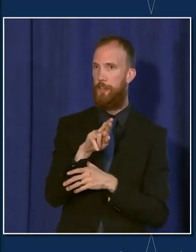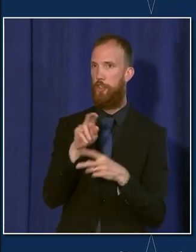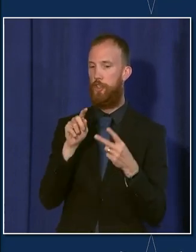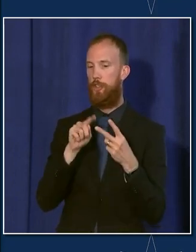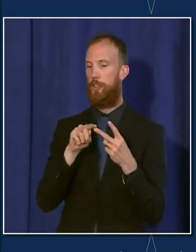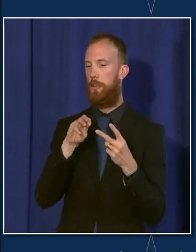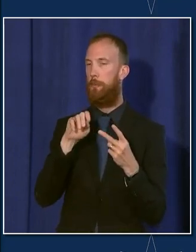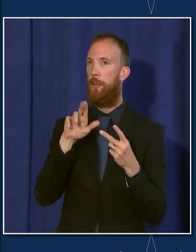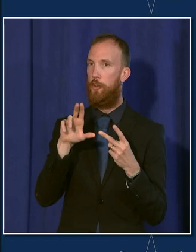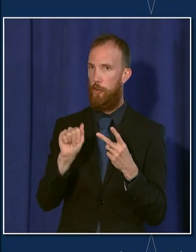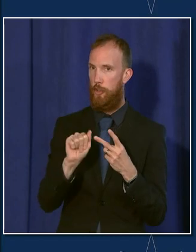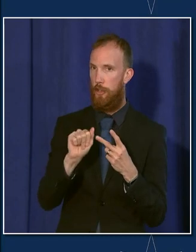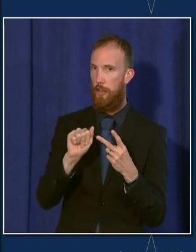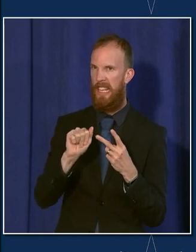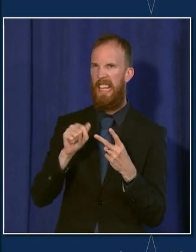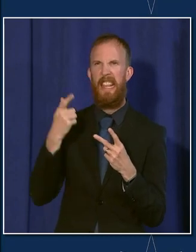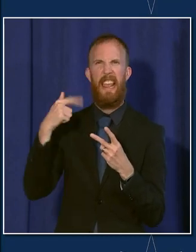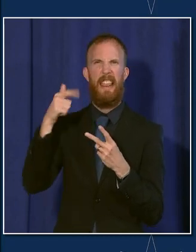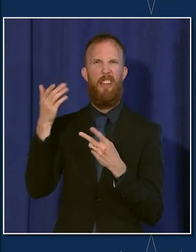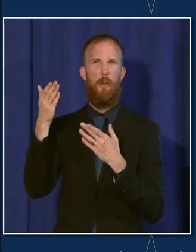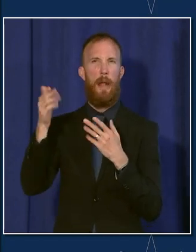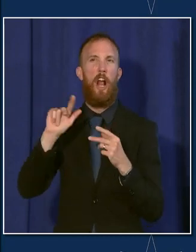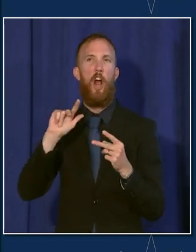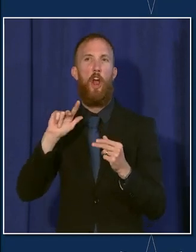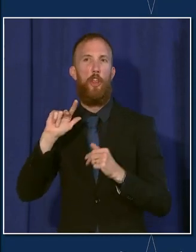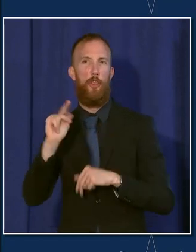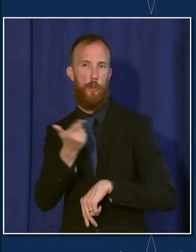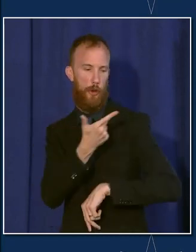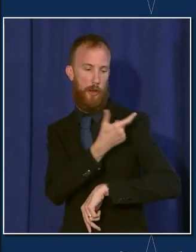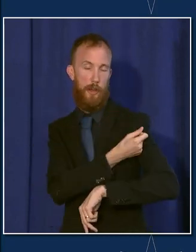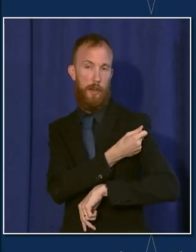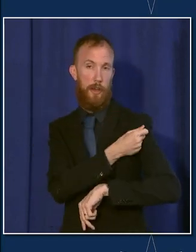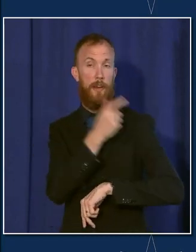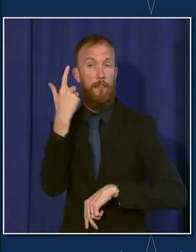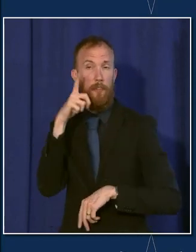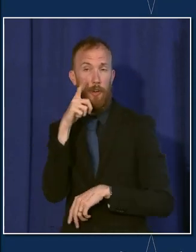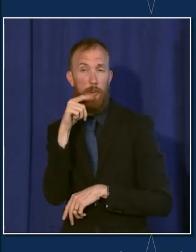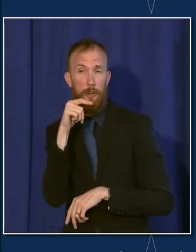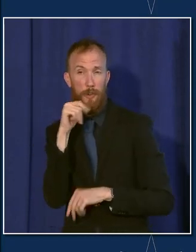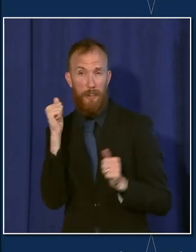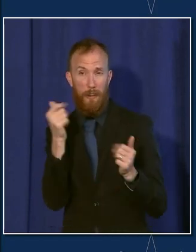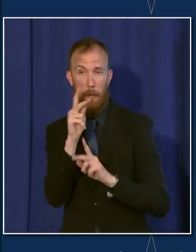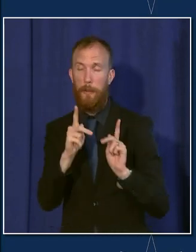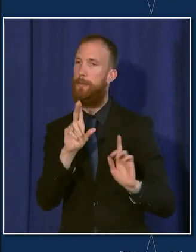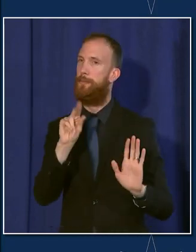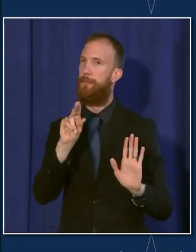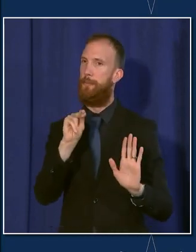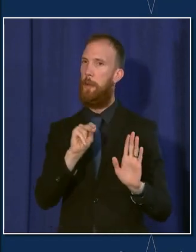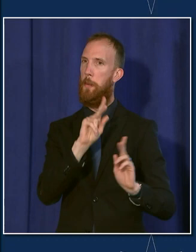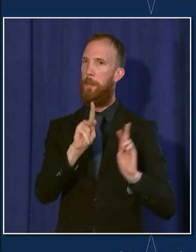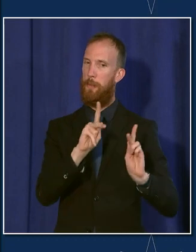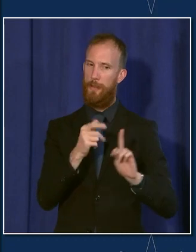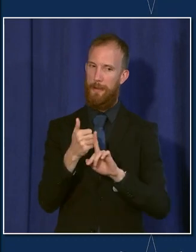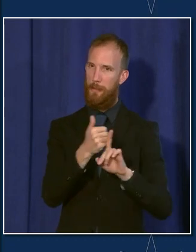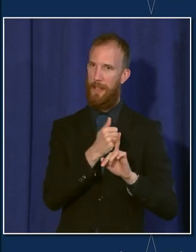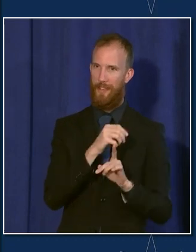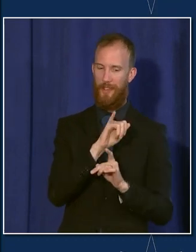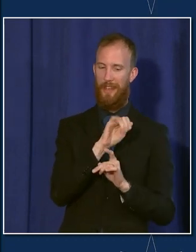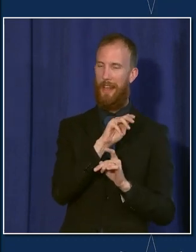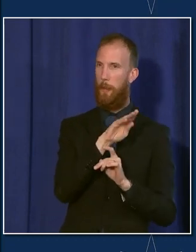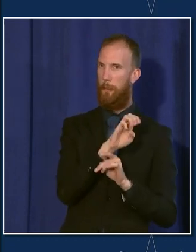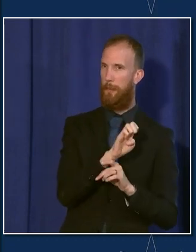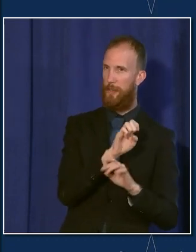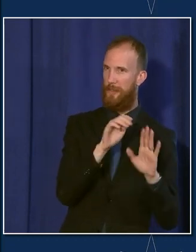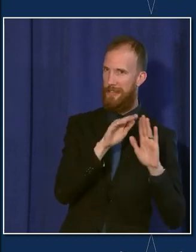only for people at this point whose immune systems are moderately to severely compromised. I know there was some news that came out about